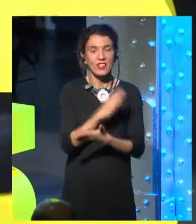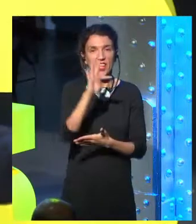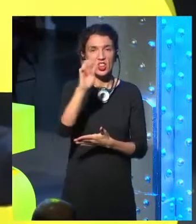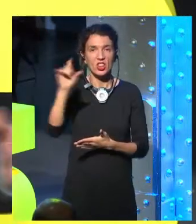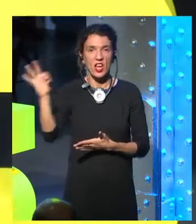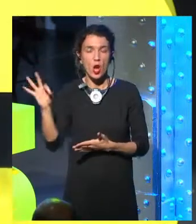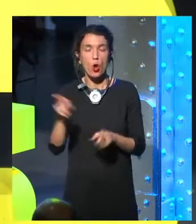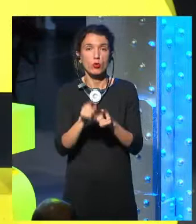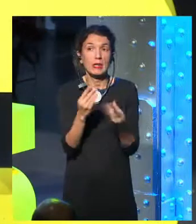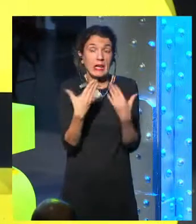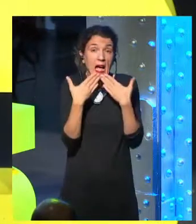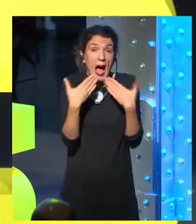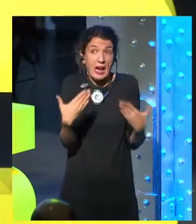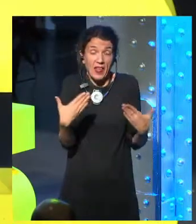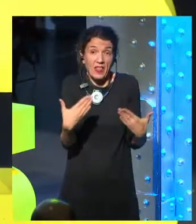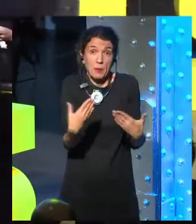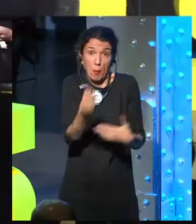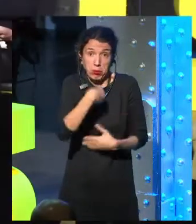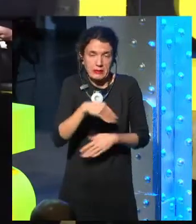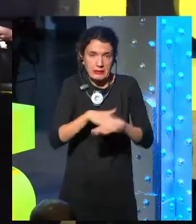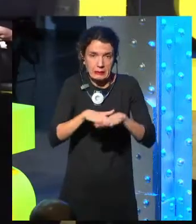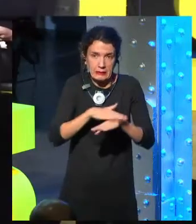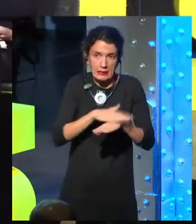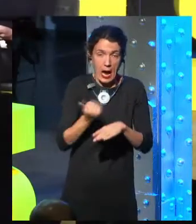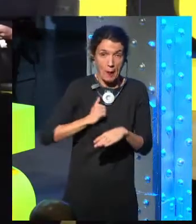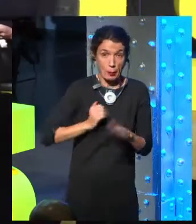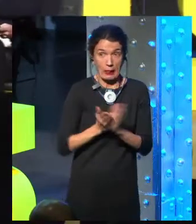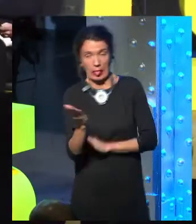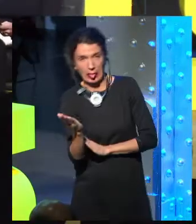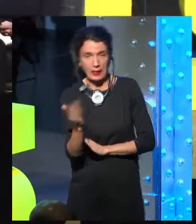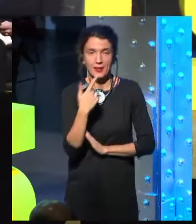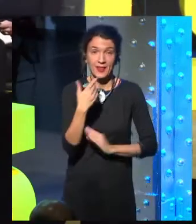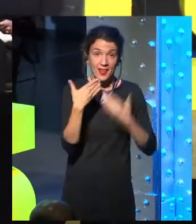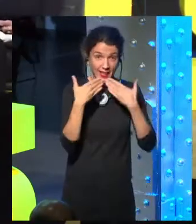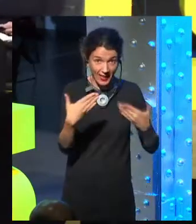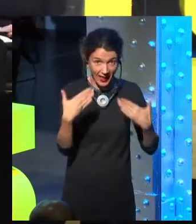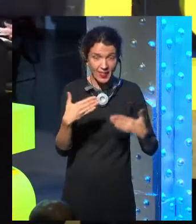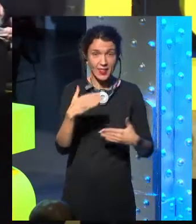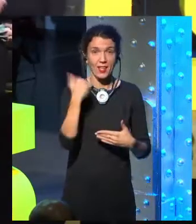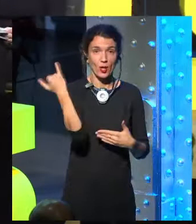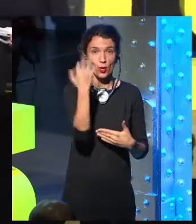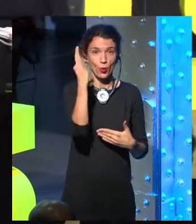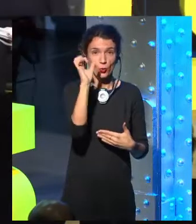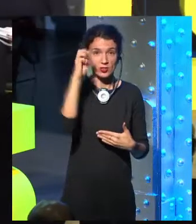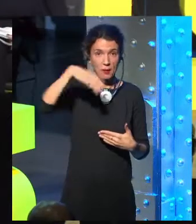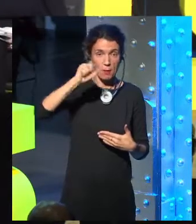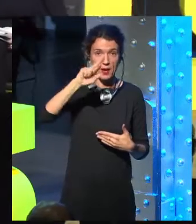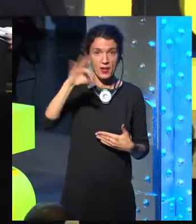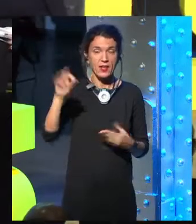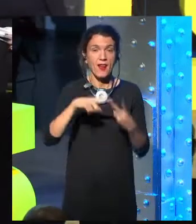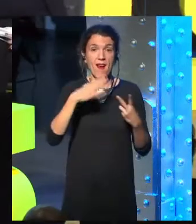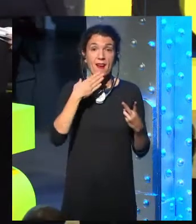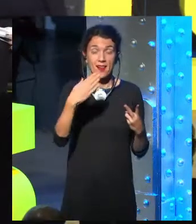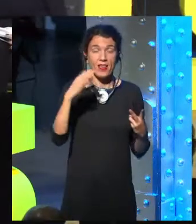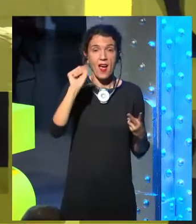stage of Telos, and I, well, I've missed all the acknowledgements. Please, let me do this hyperlink. Thanks to Jose Maria